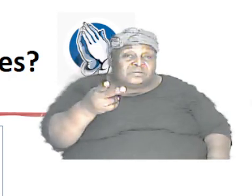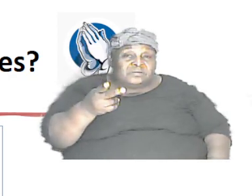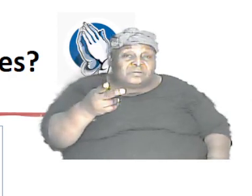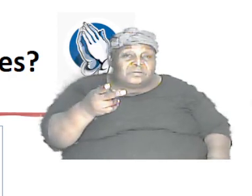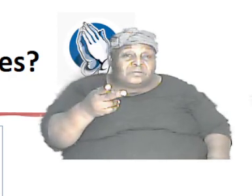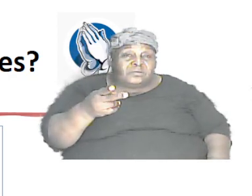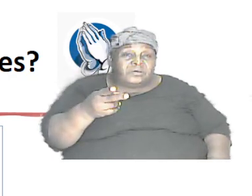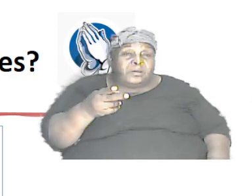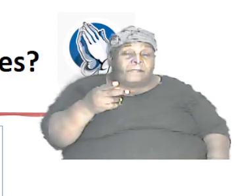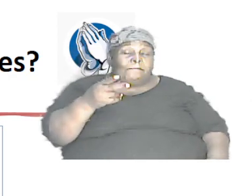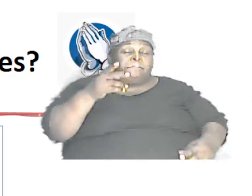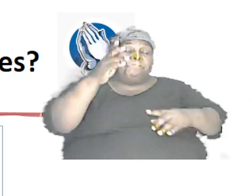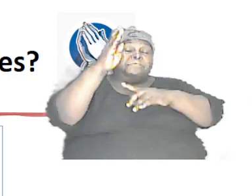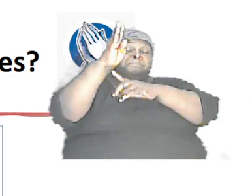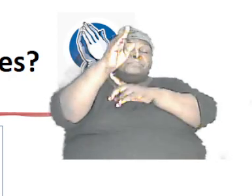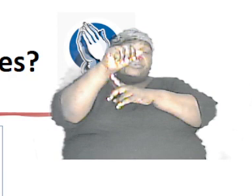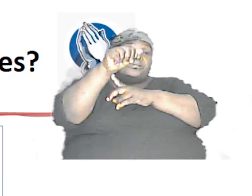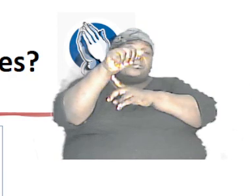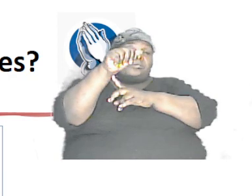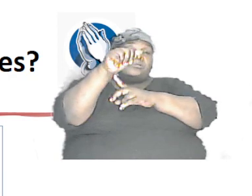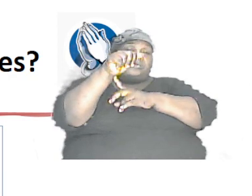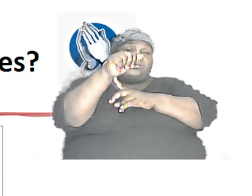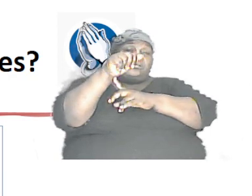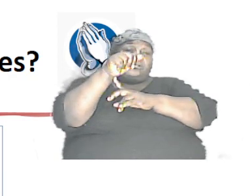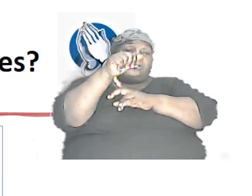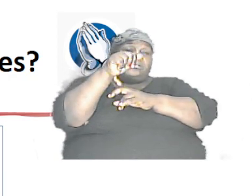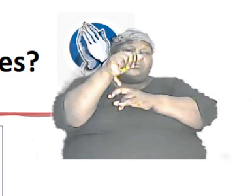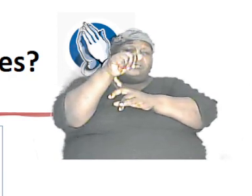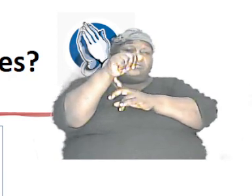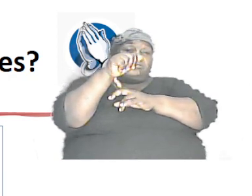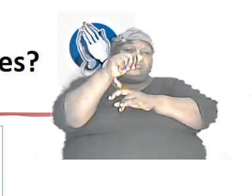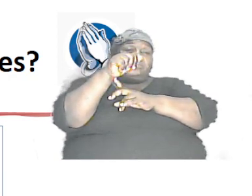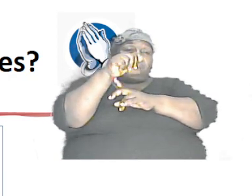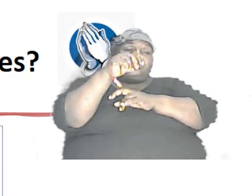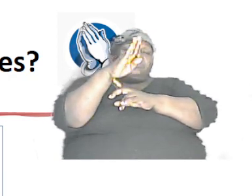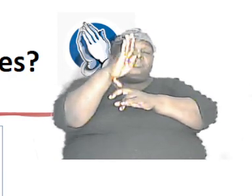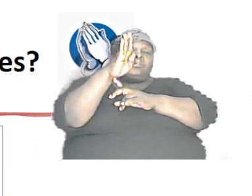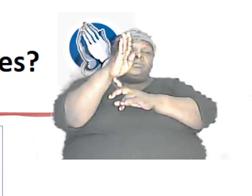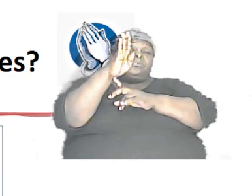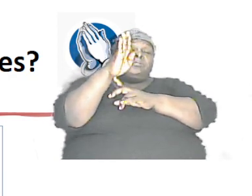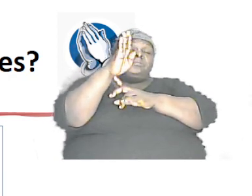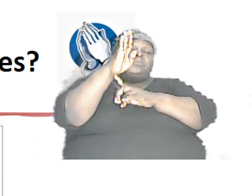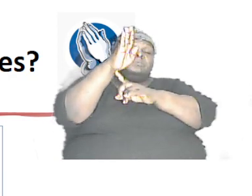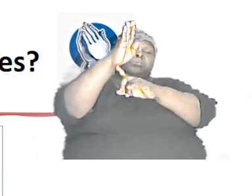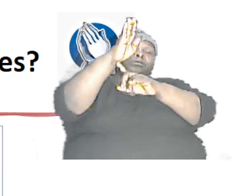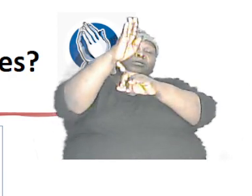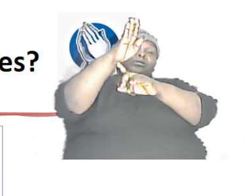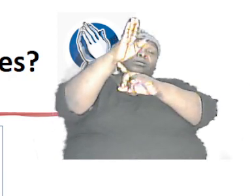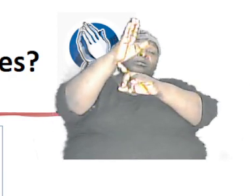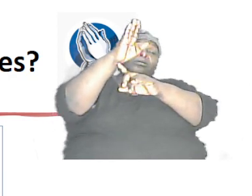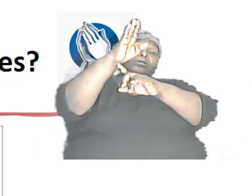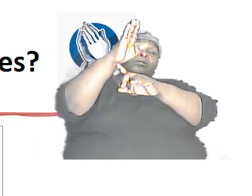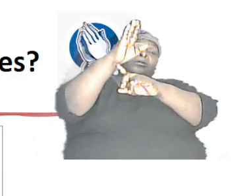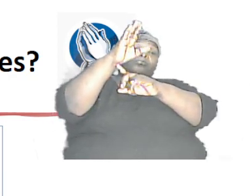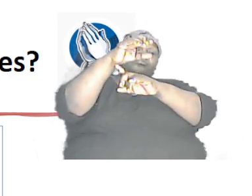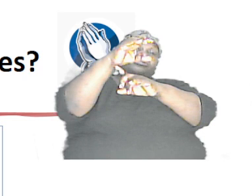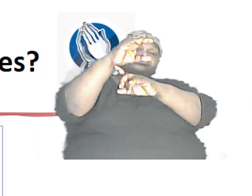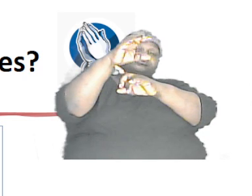Big A, big A, big B, big B,